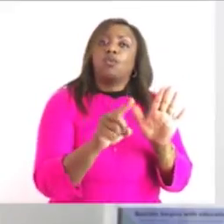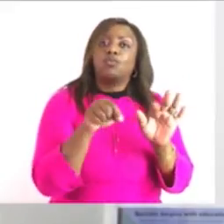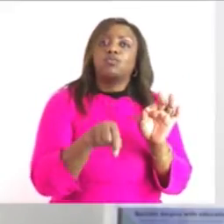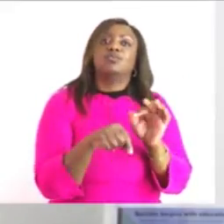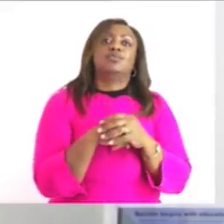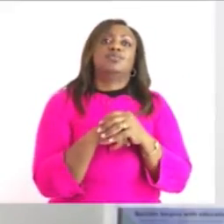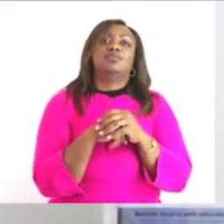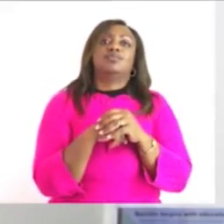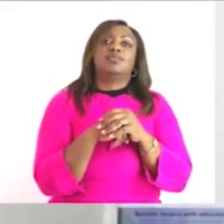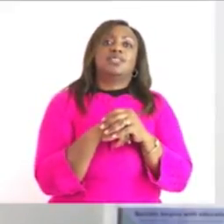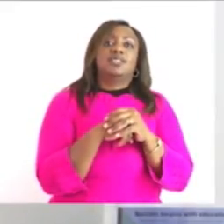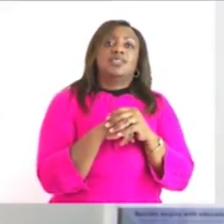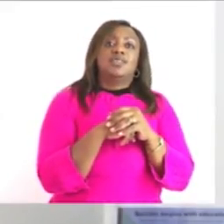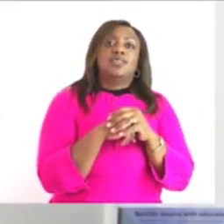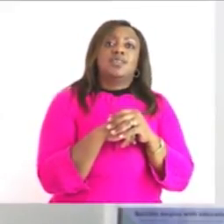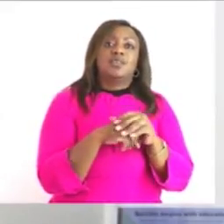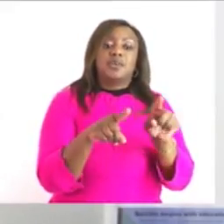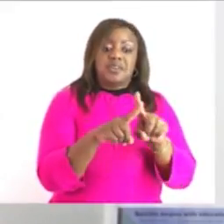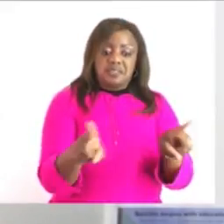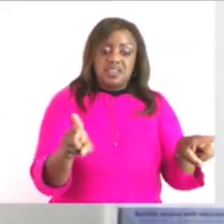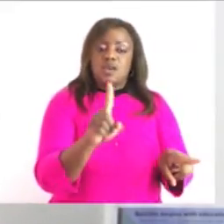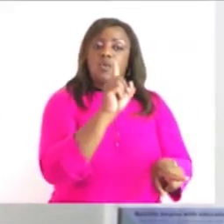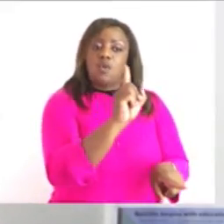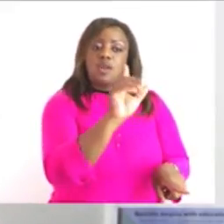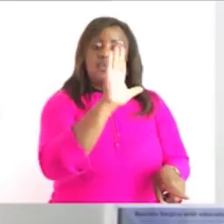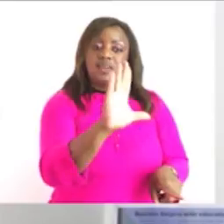we have a 1 the difference is